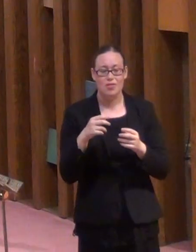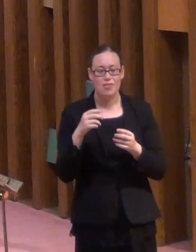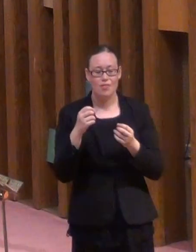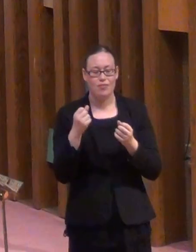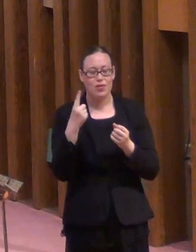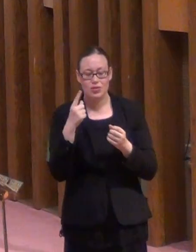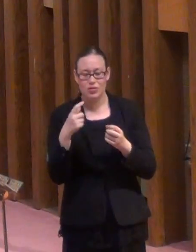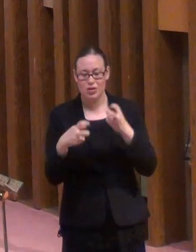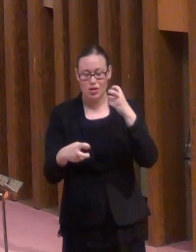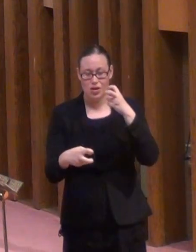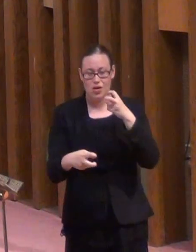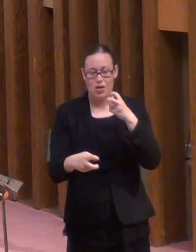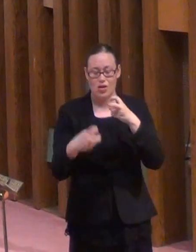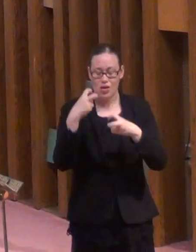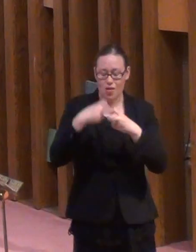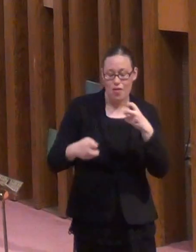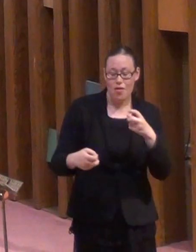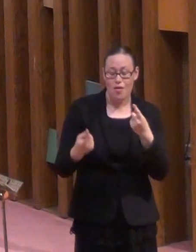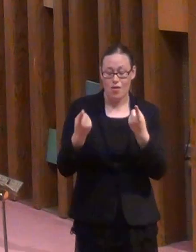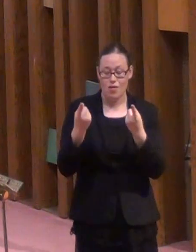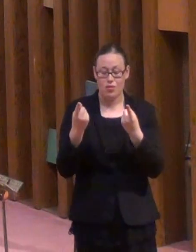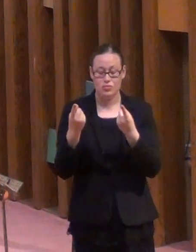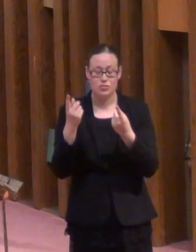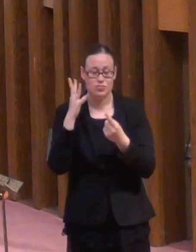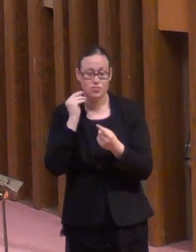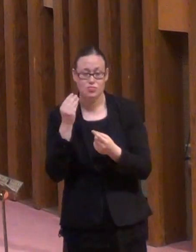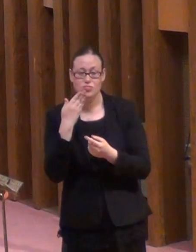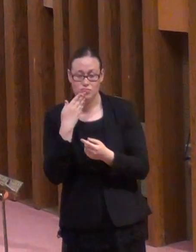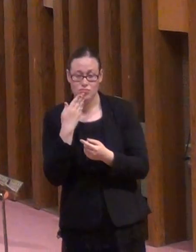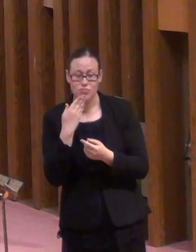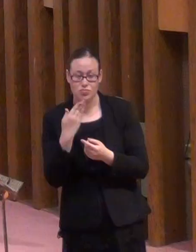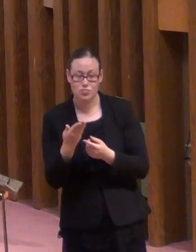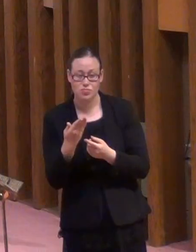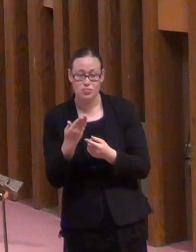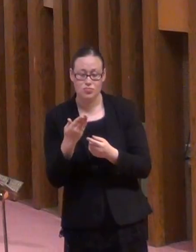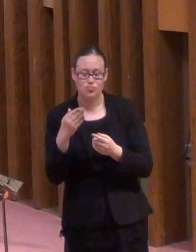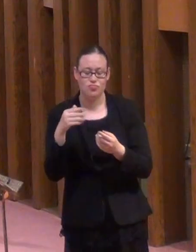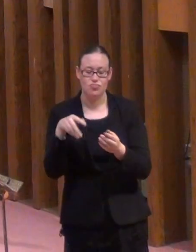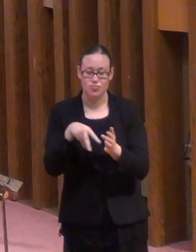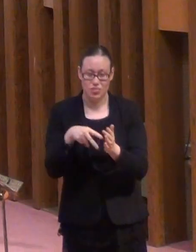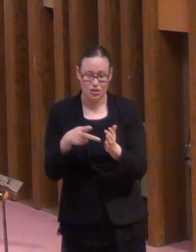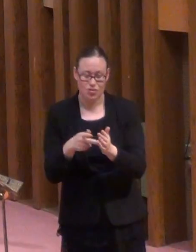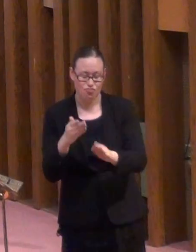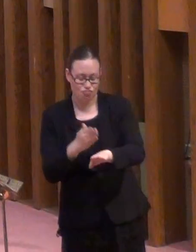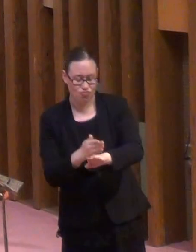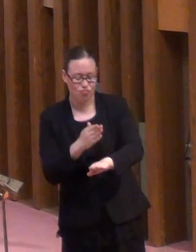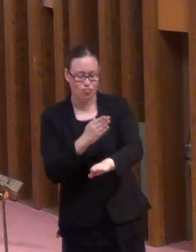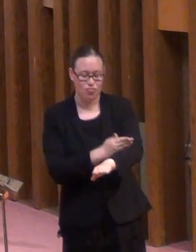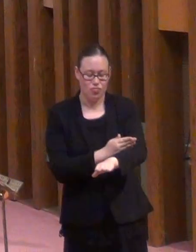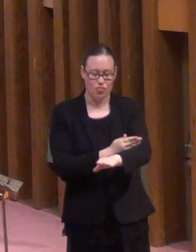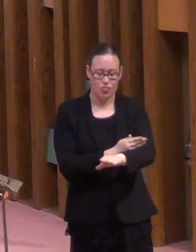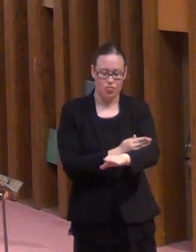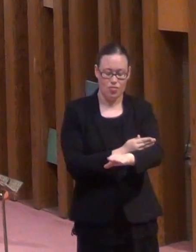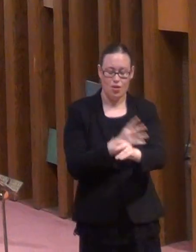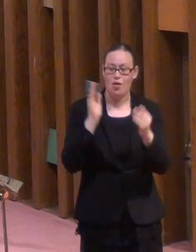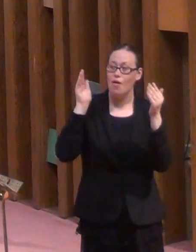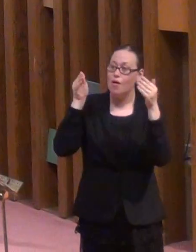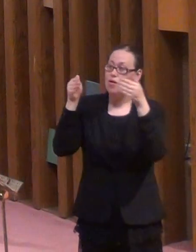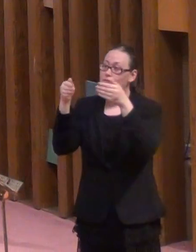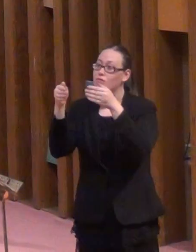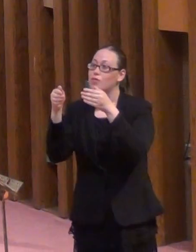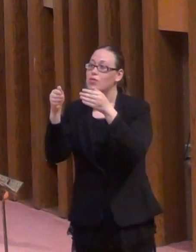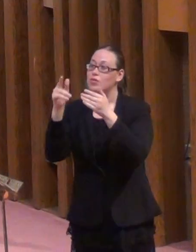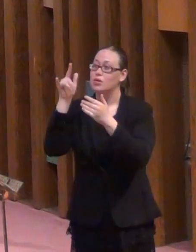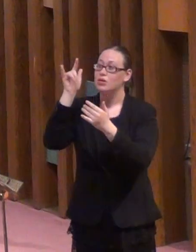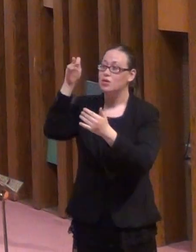Invest wisely. Invest in eternity. Invest